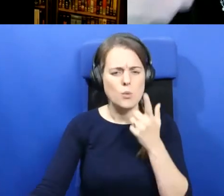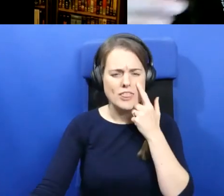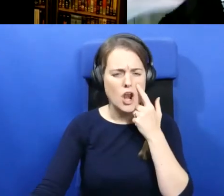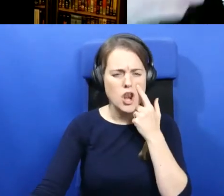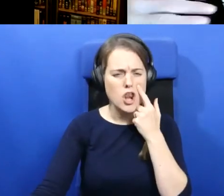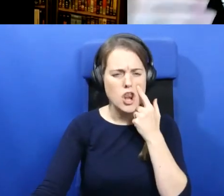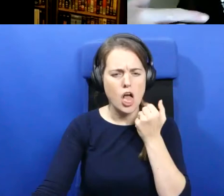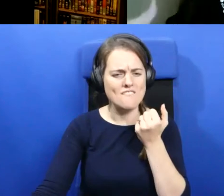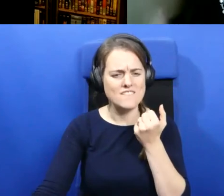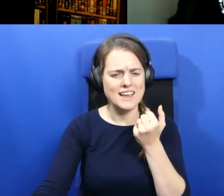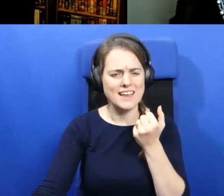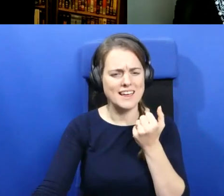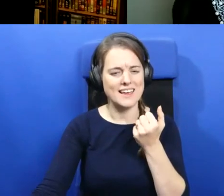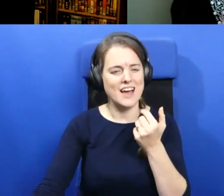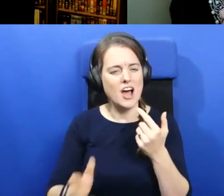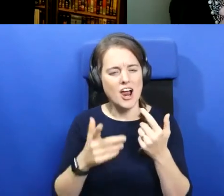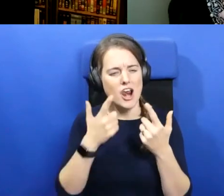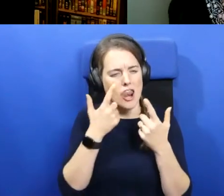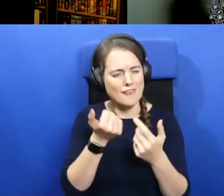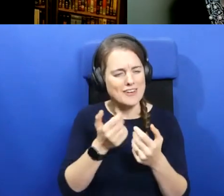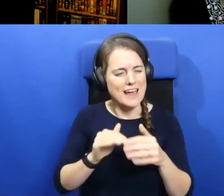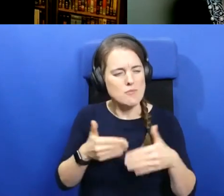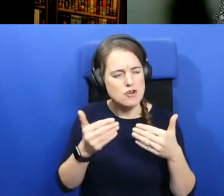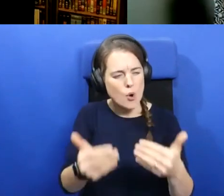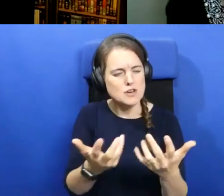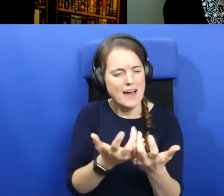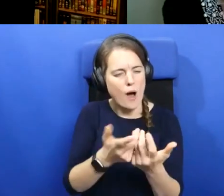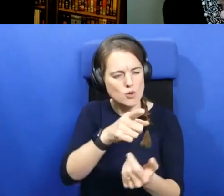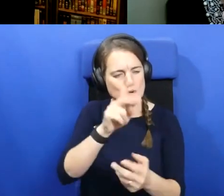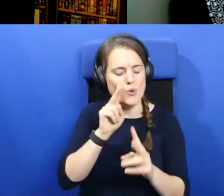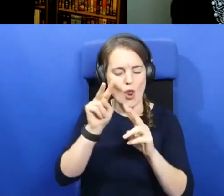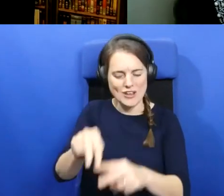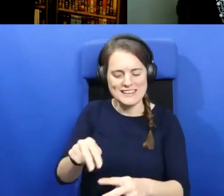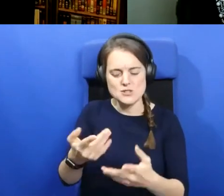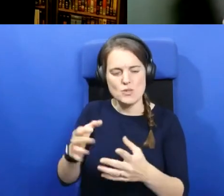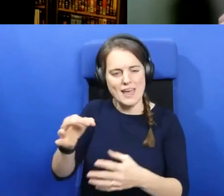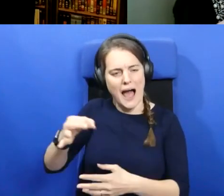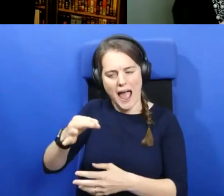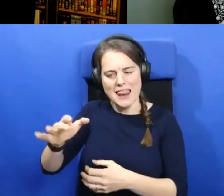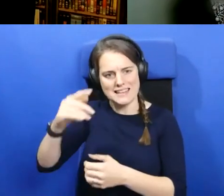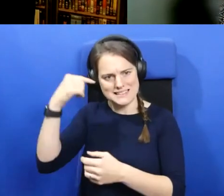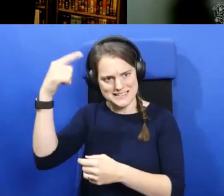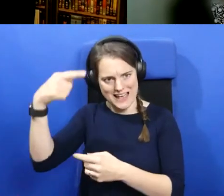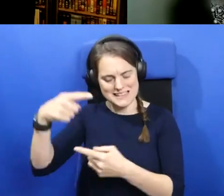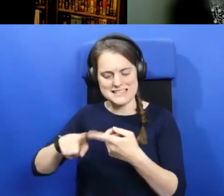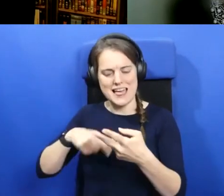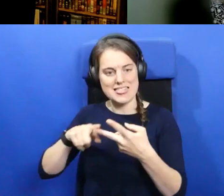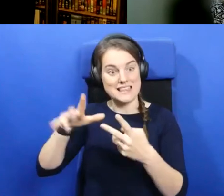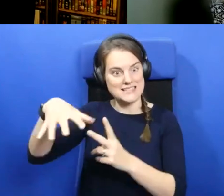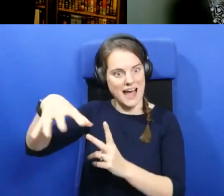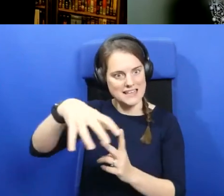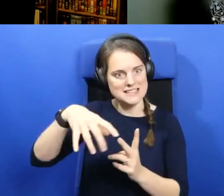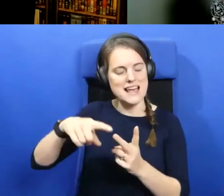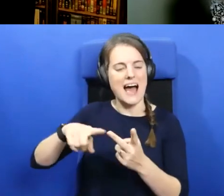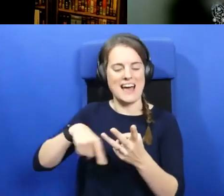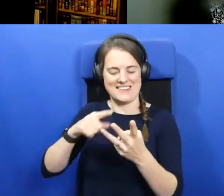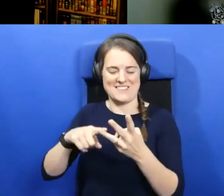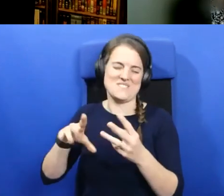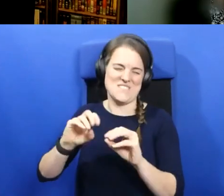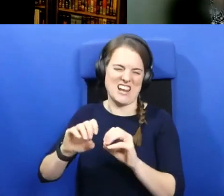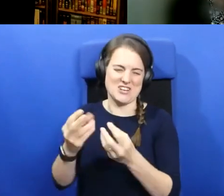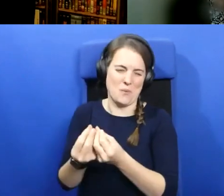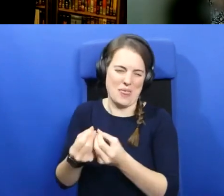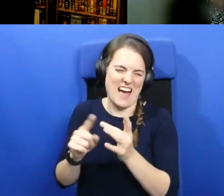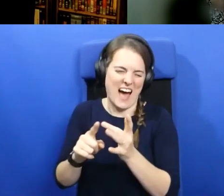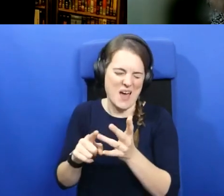on the three ways in which you looked at the island saints and the sites and, of course, then finishing off with Iona. But if they